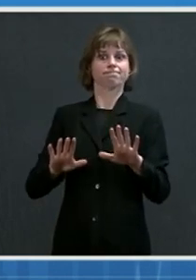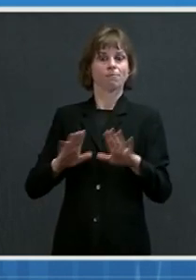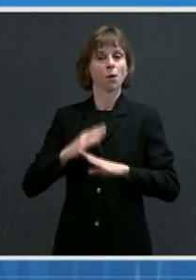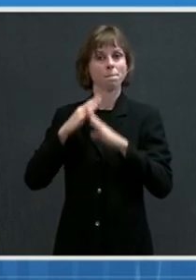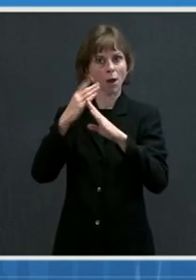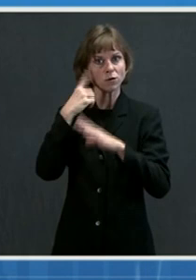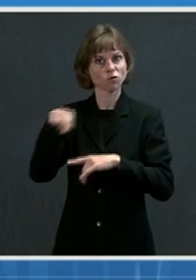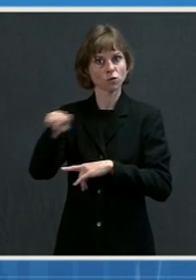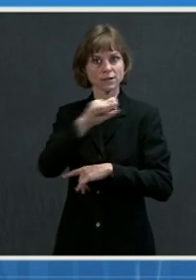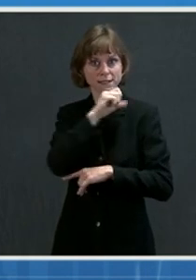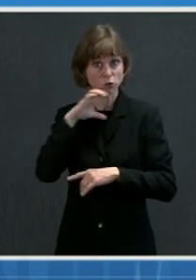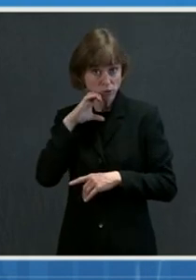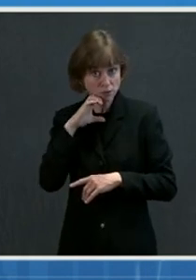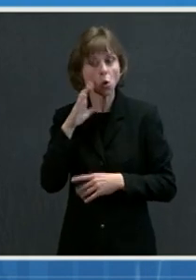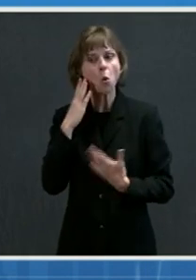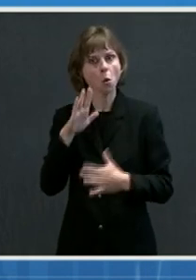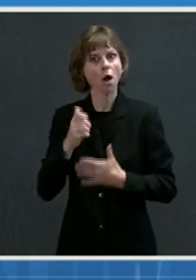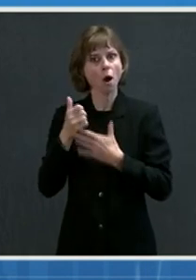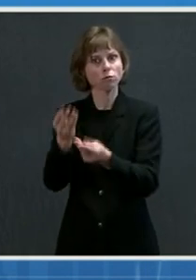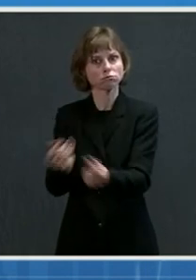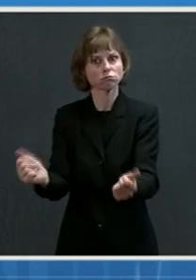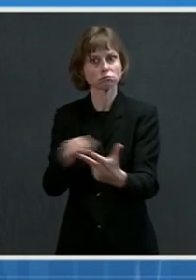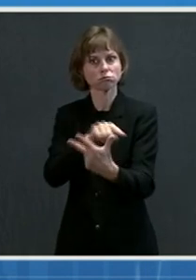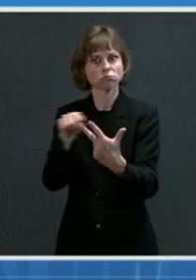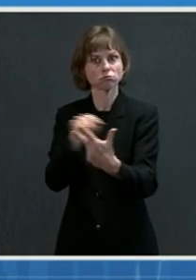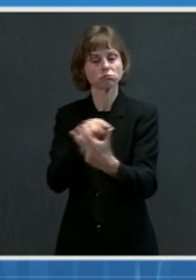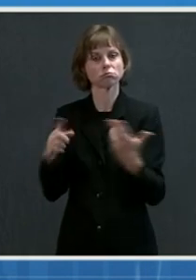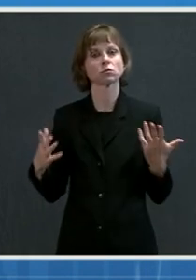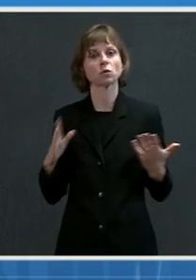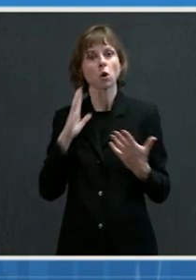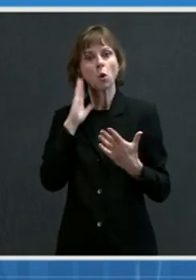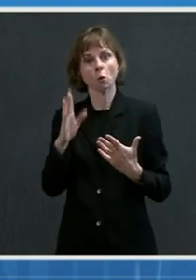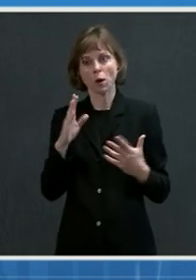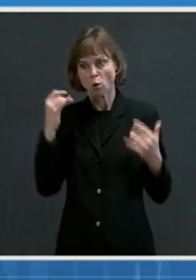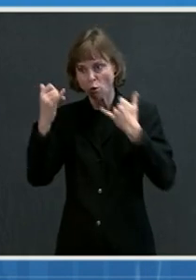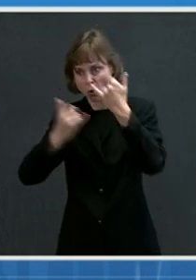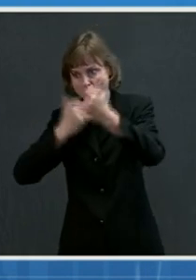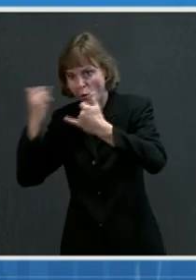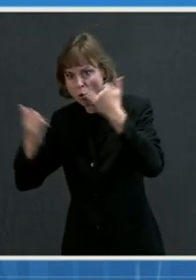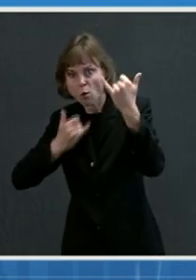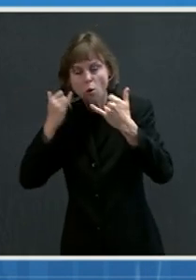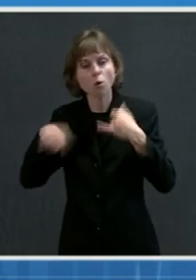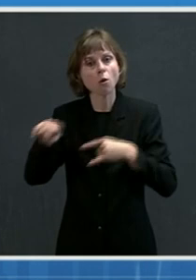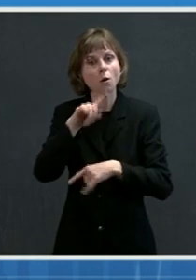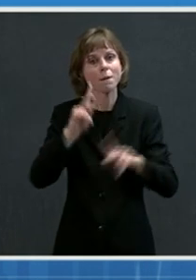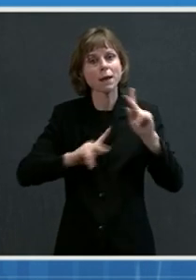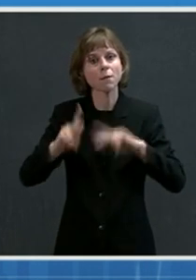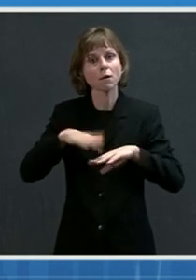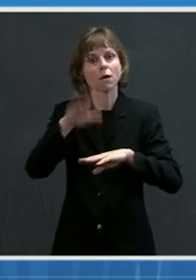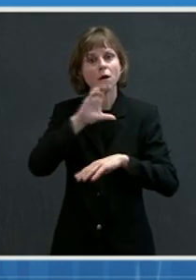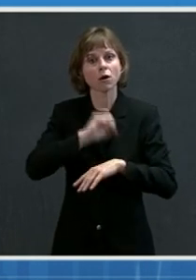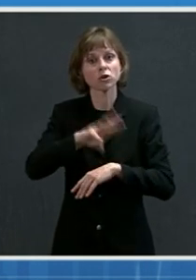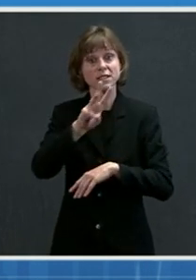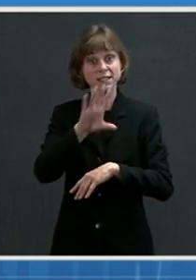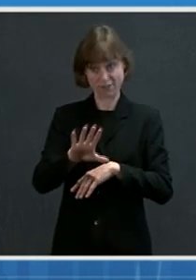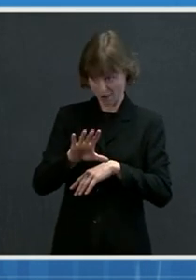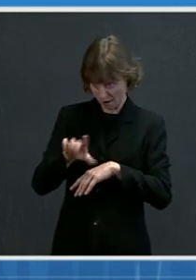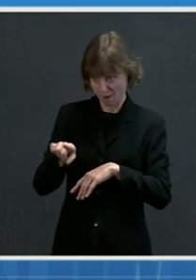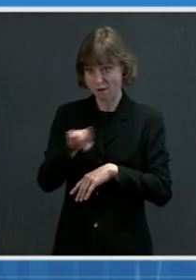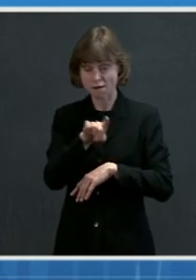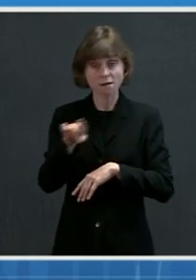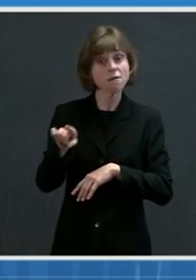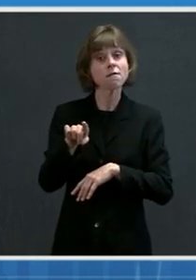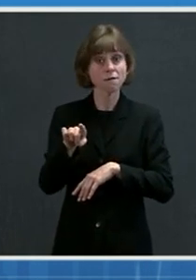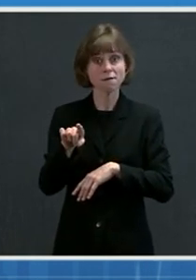Health plans will make outbound calls to unvaccinated Americans of over 65 who live in areas of